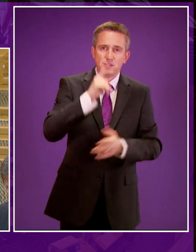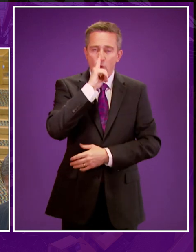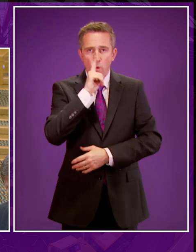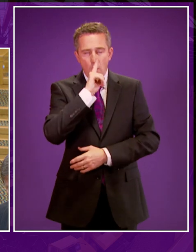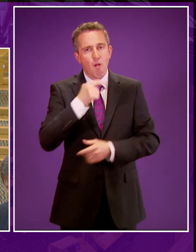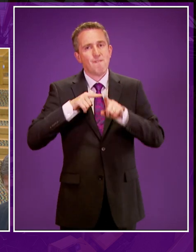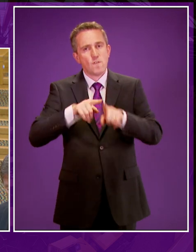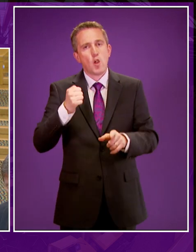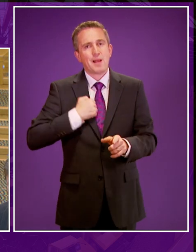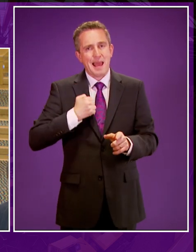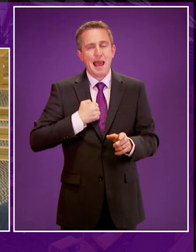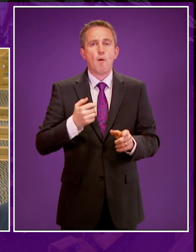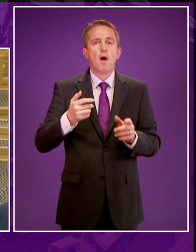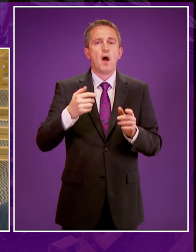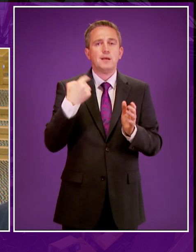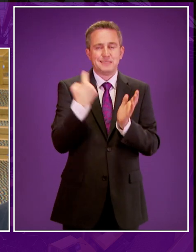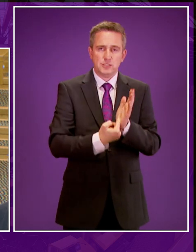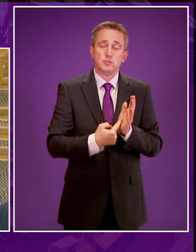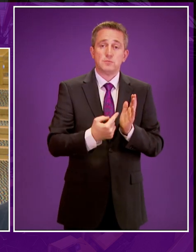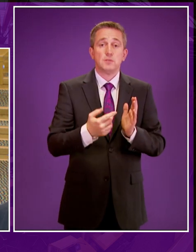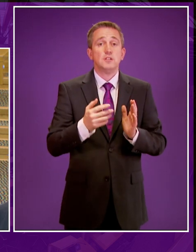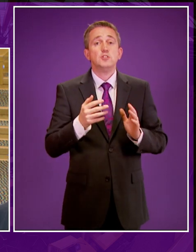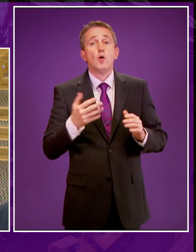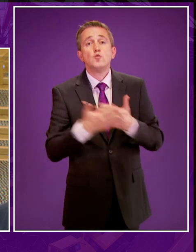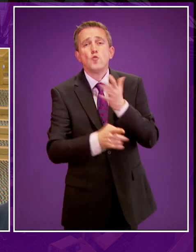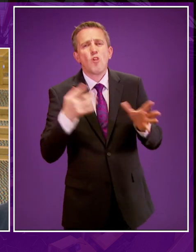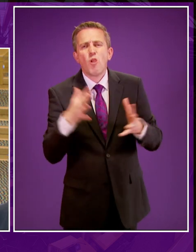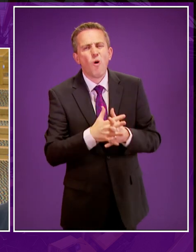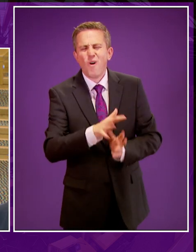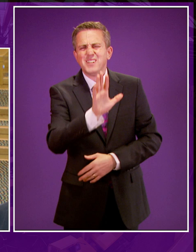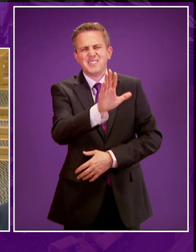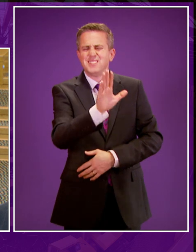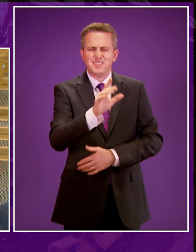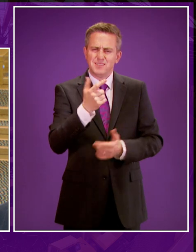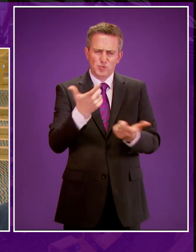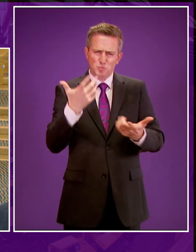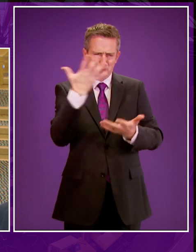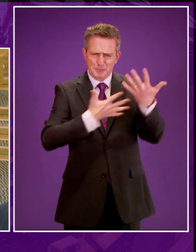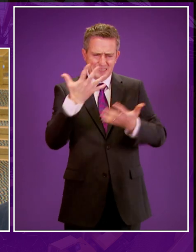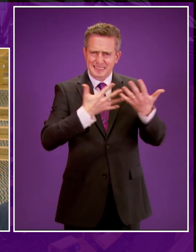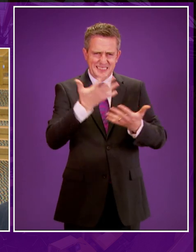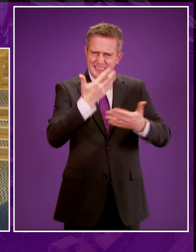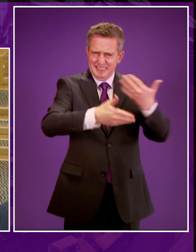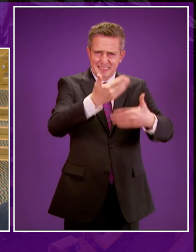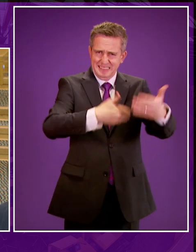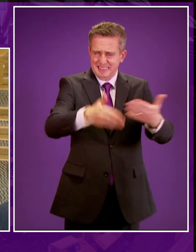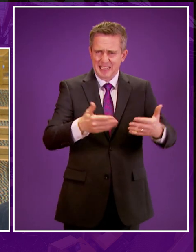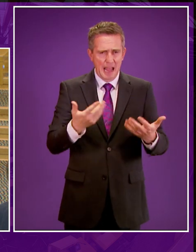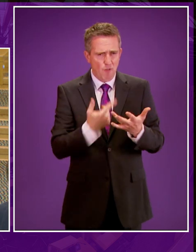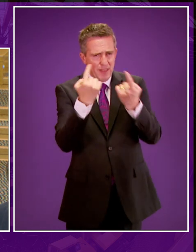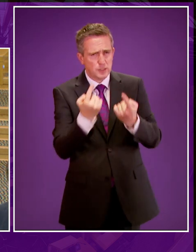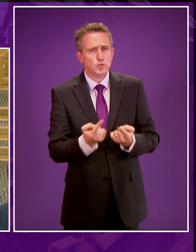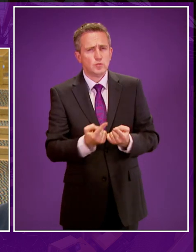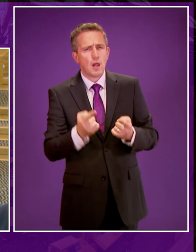position. So, presiding officer, the pursuit of unnecessary legislation would tie up this parliament's time in the face of other significant issues such as Brexit.